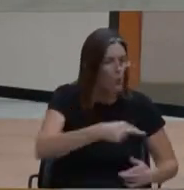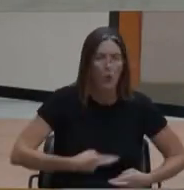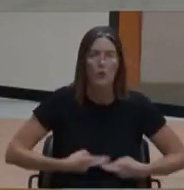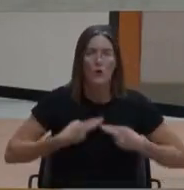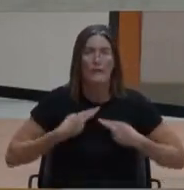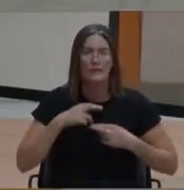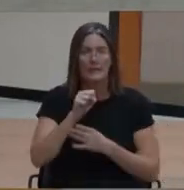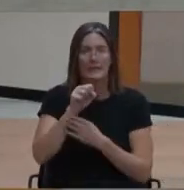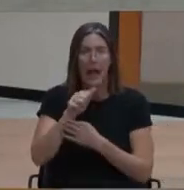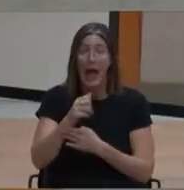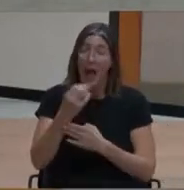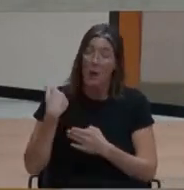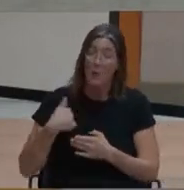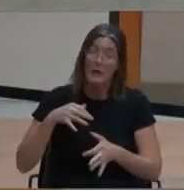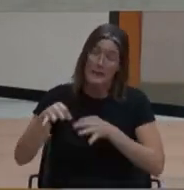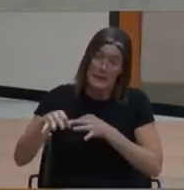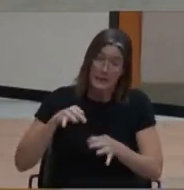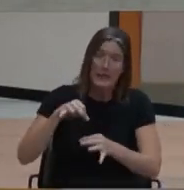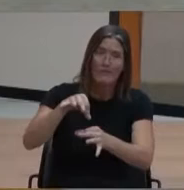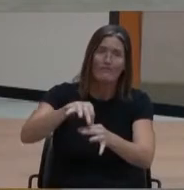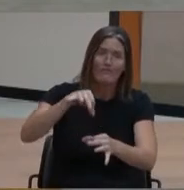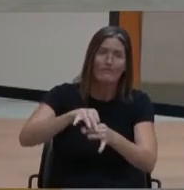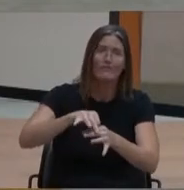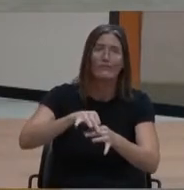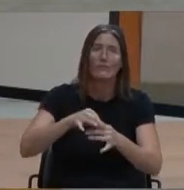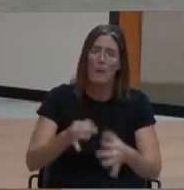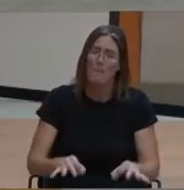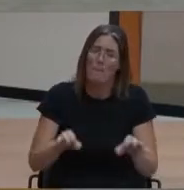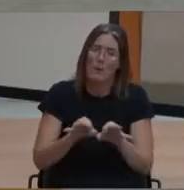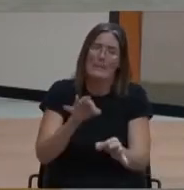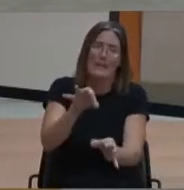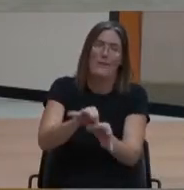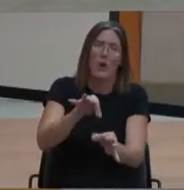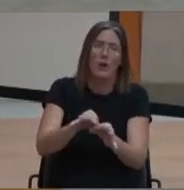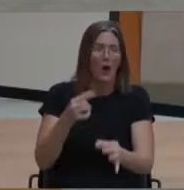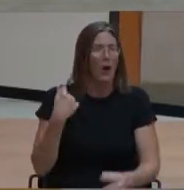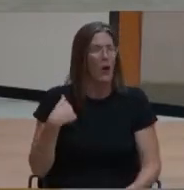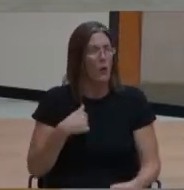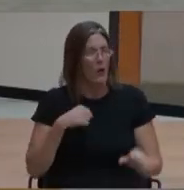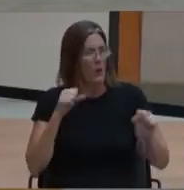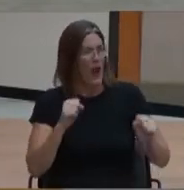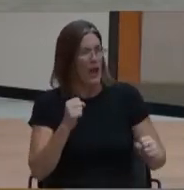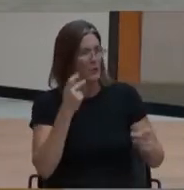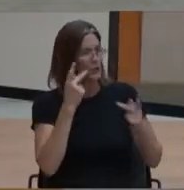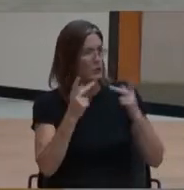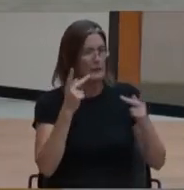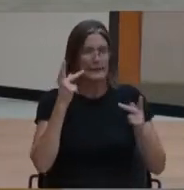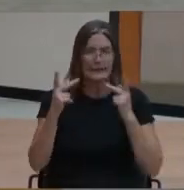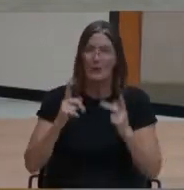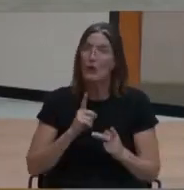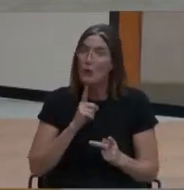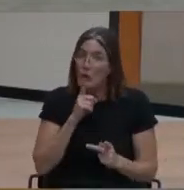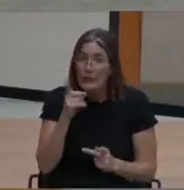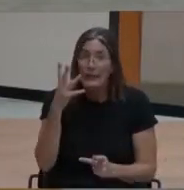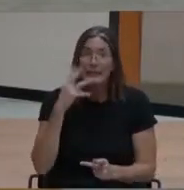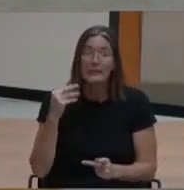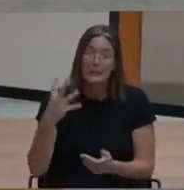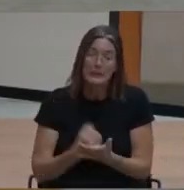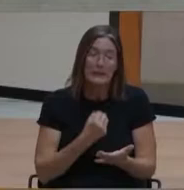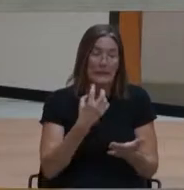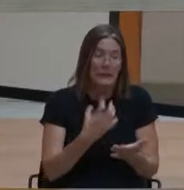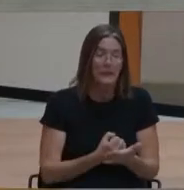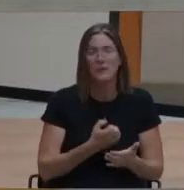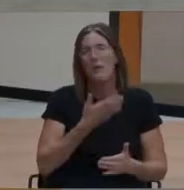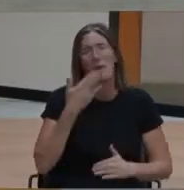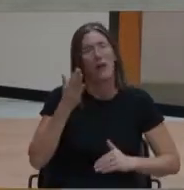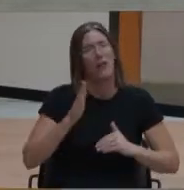voting. We were able to learn through a real experience, instead of just seeing something on a book or a screen. What